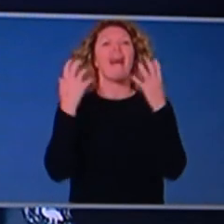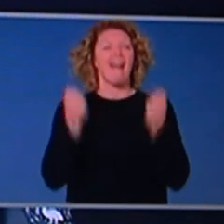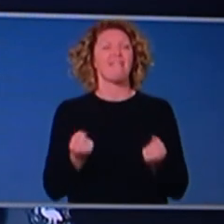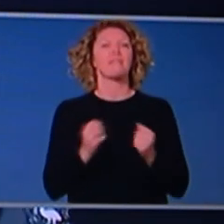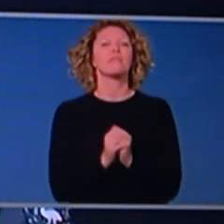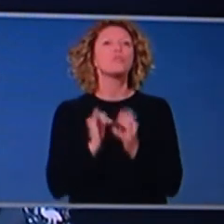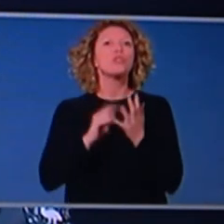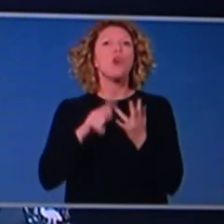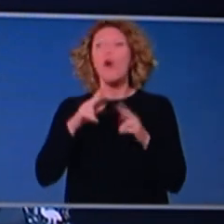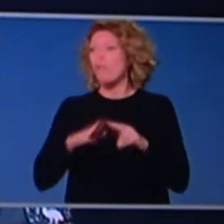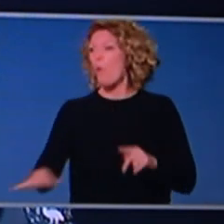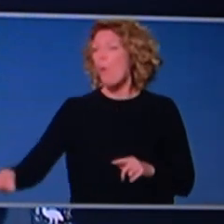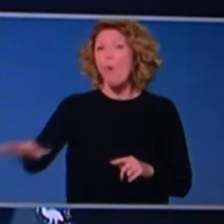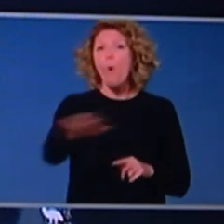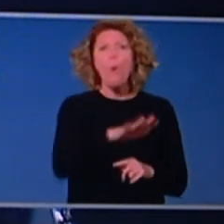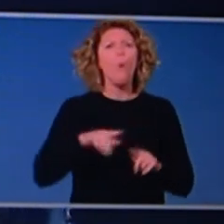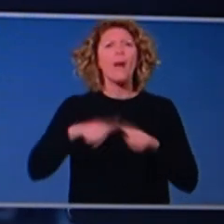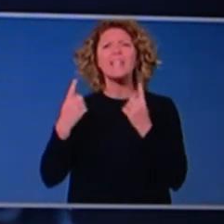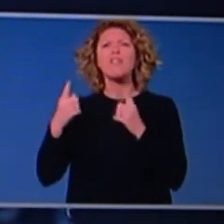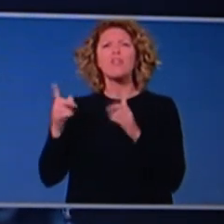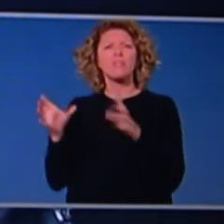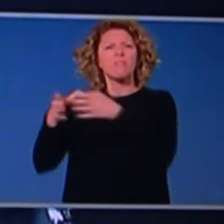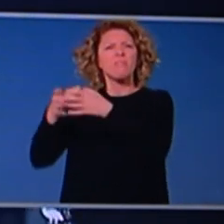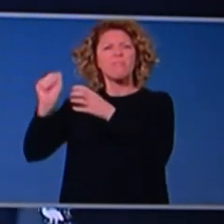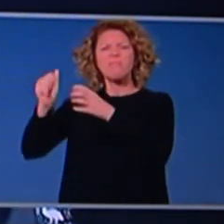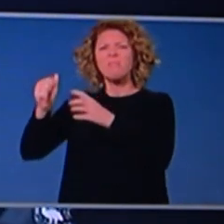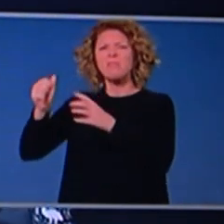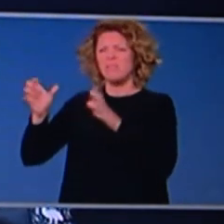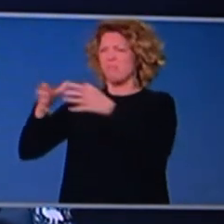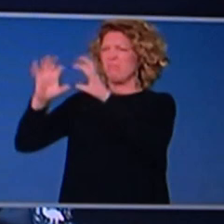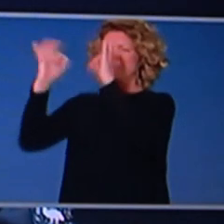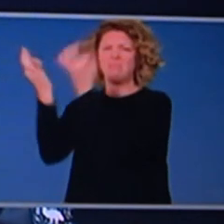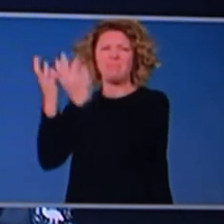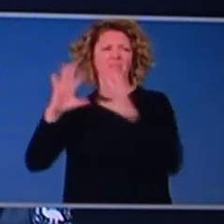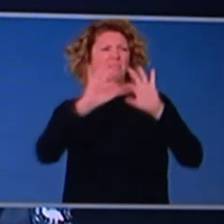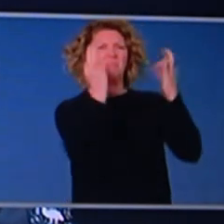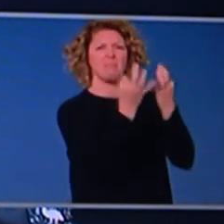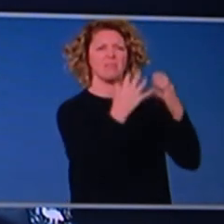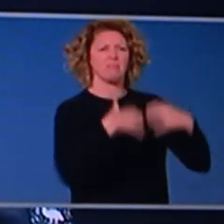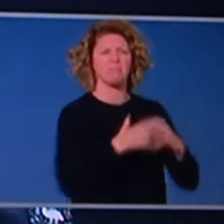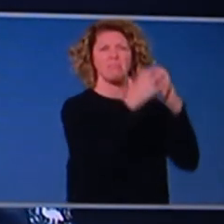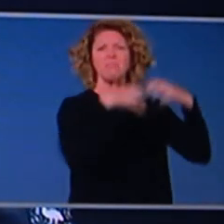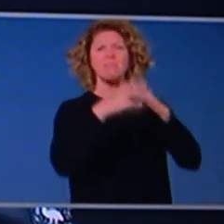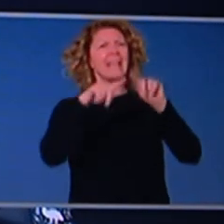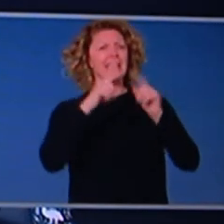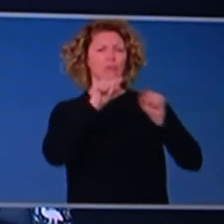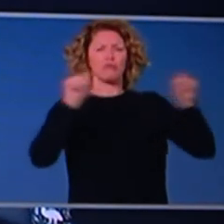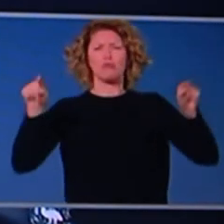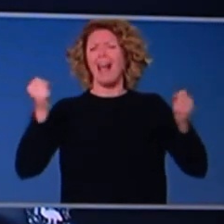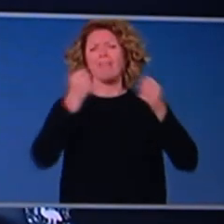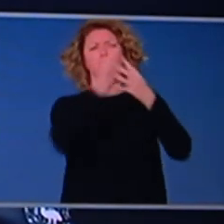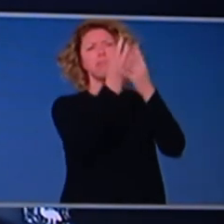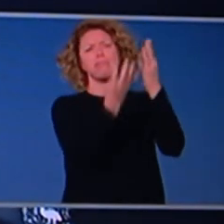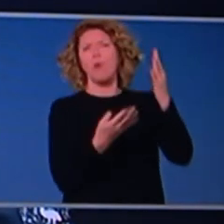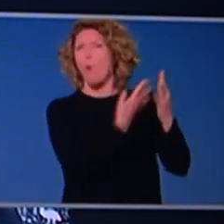residential facility peaks, AXA, LASA, Catholic Health Australia, Baptist Care Australia, the Aged Care Guild, Uniting Care and Anglicare